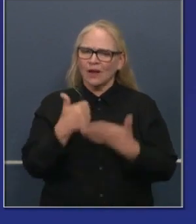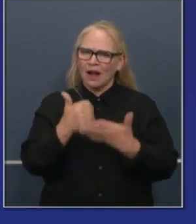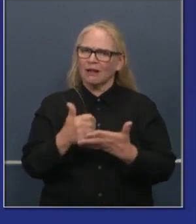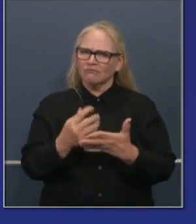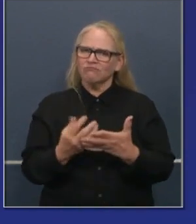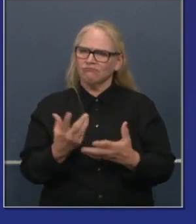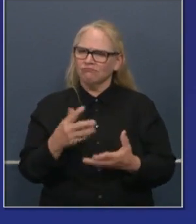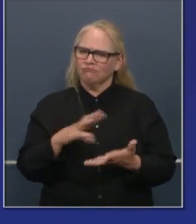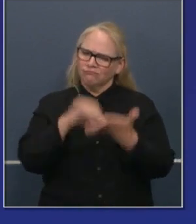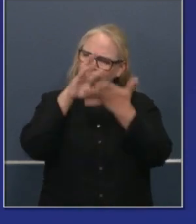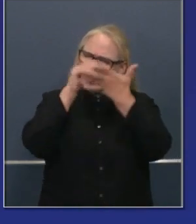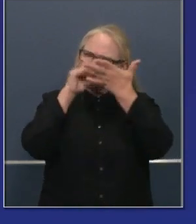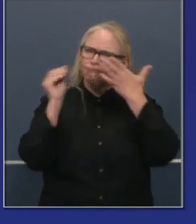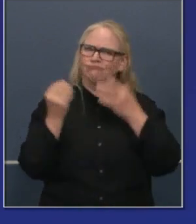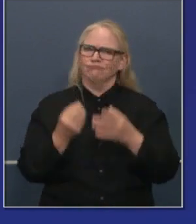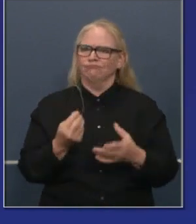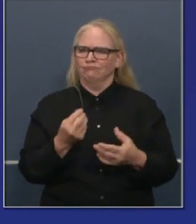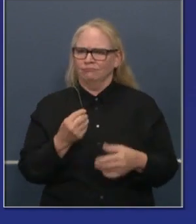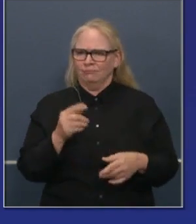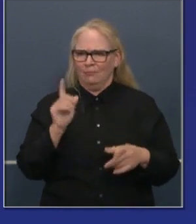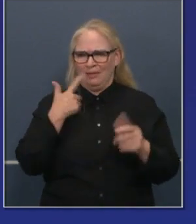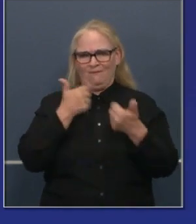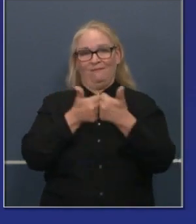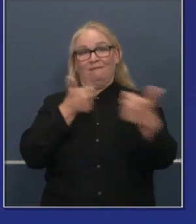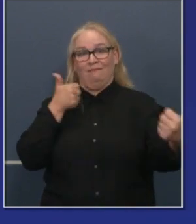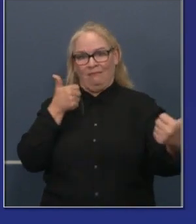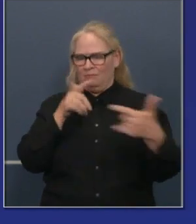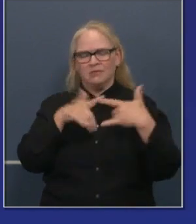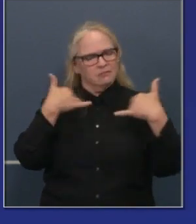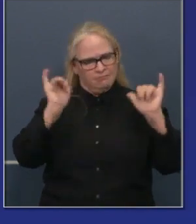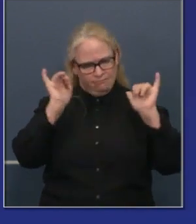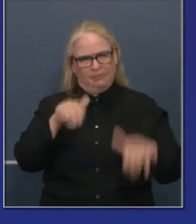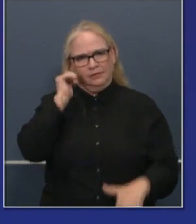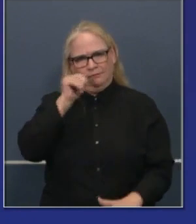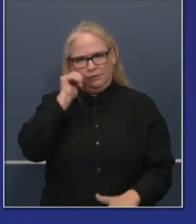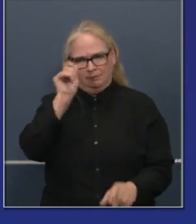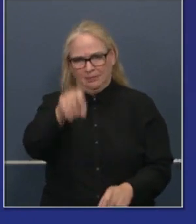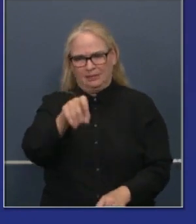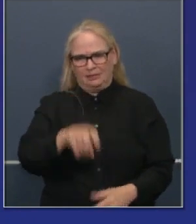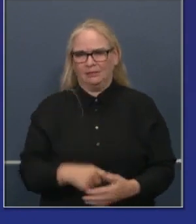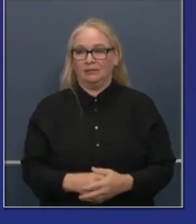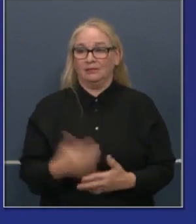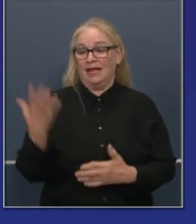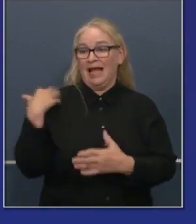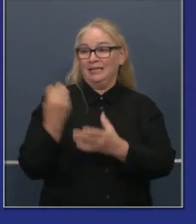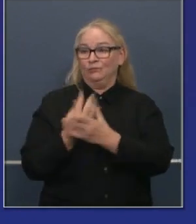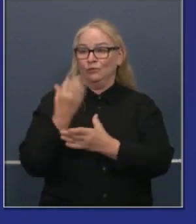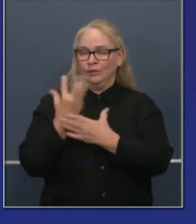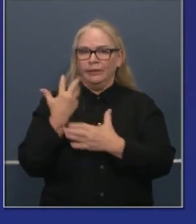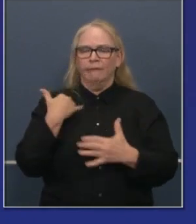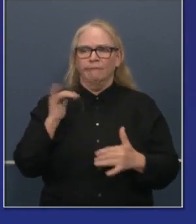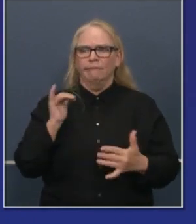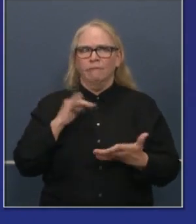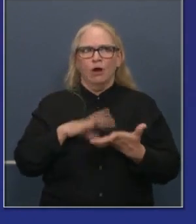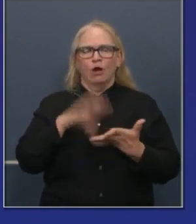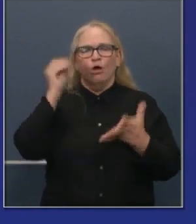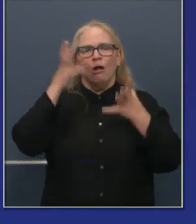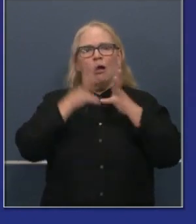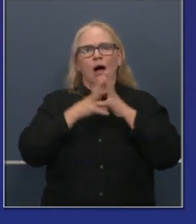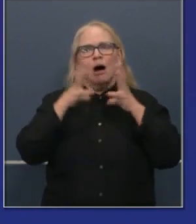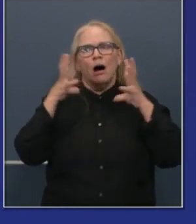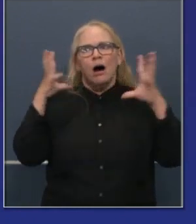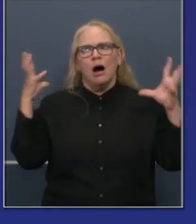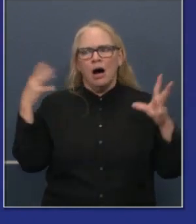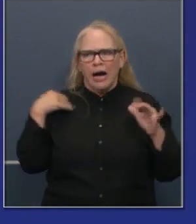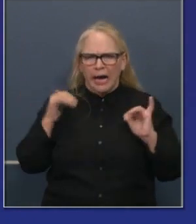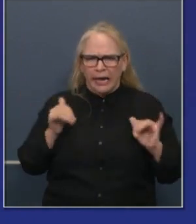we had a lot of experience that came through the spring this year. We reviewed a lot of the